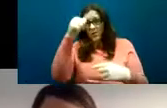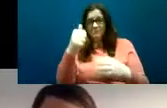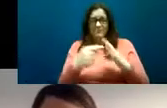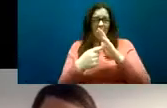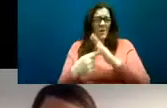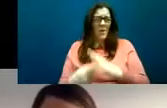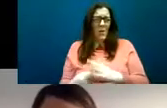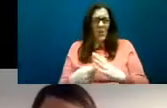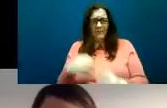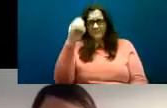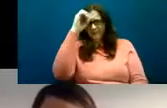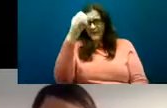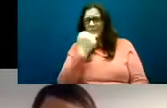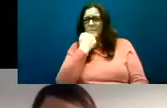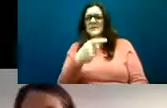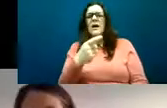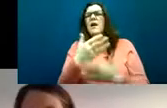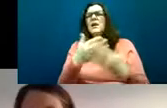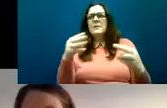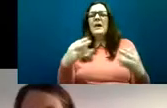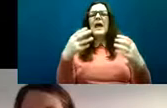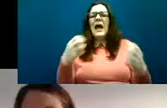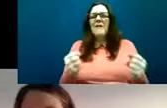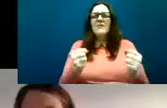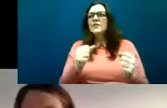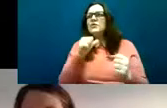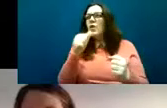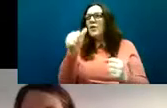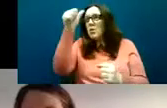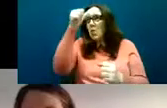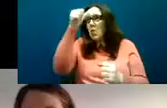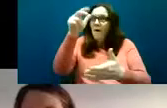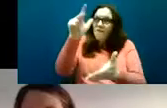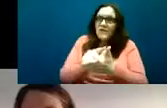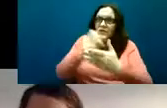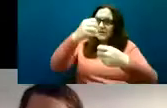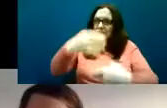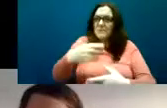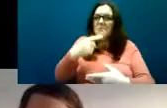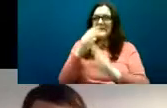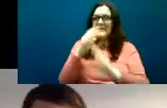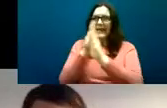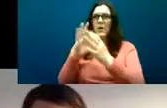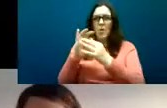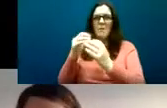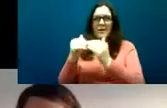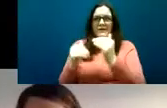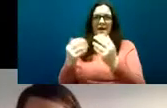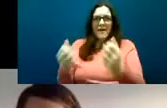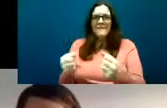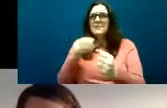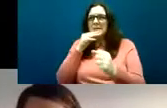well so the relationship between homelessness and autism is fairly